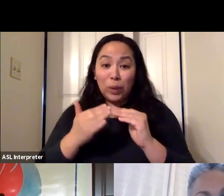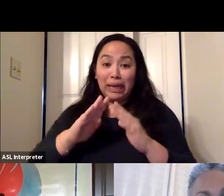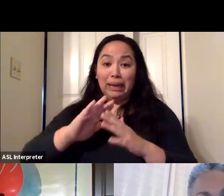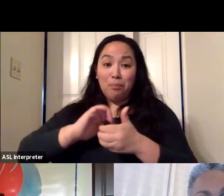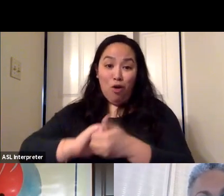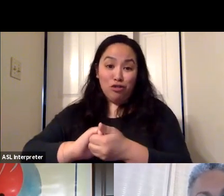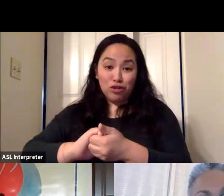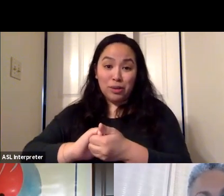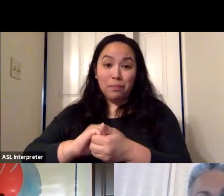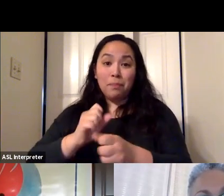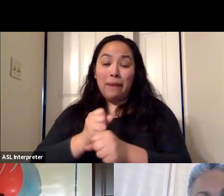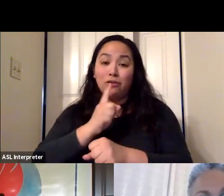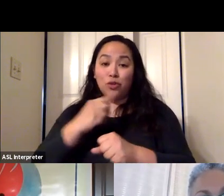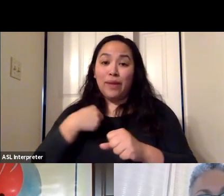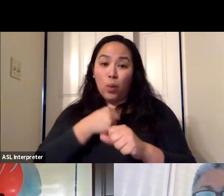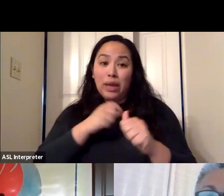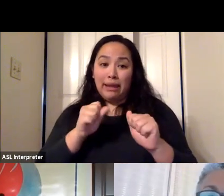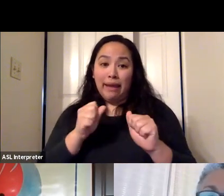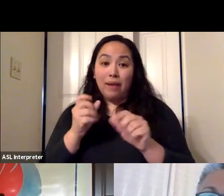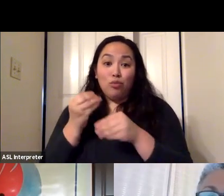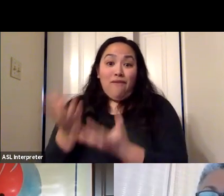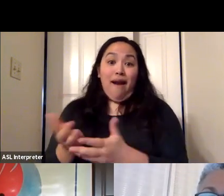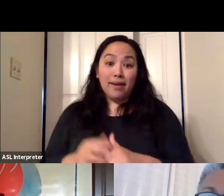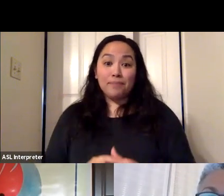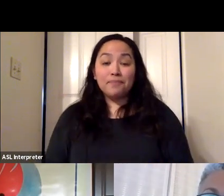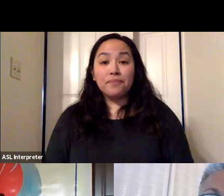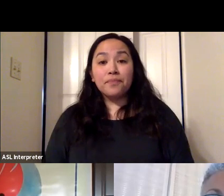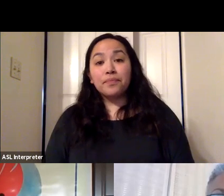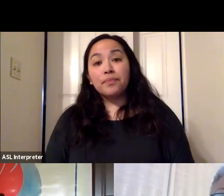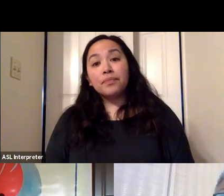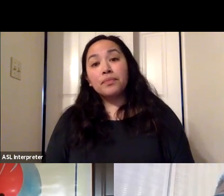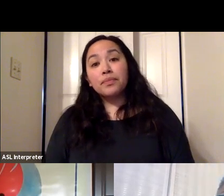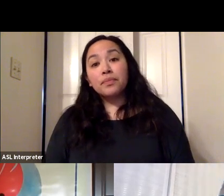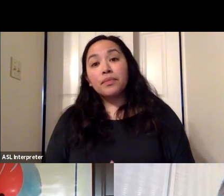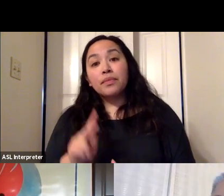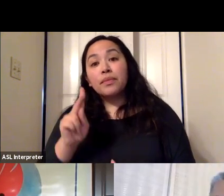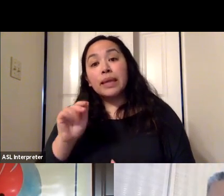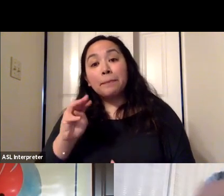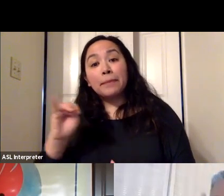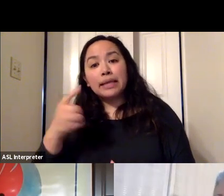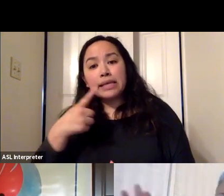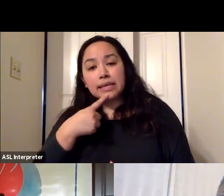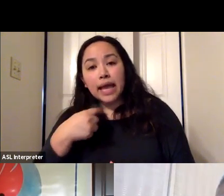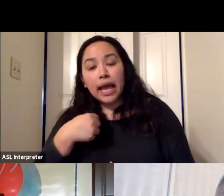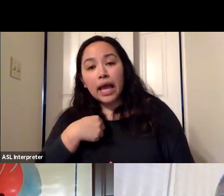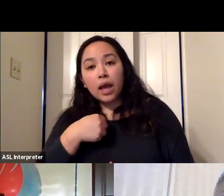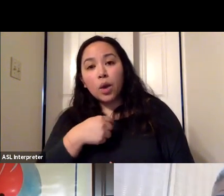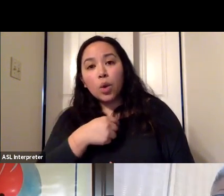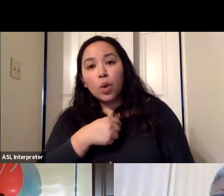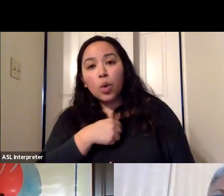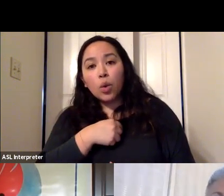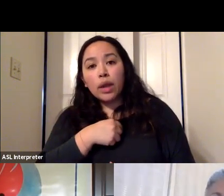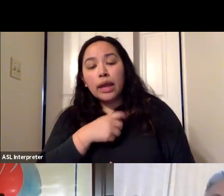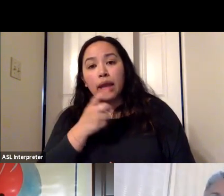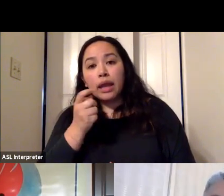to address the health disparities. I would say that we have very loosely talked I said kind of passed over the whole